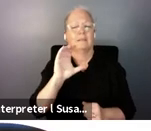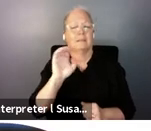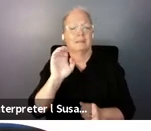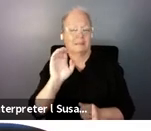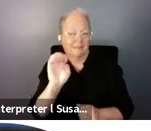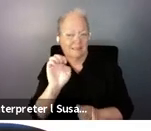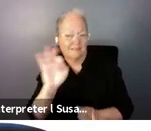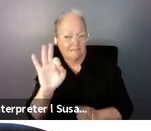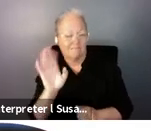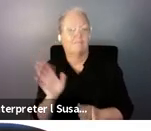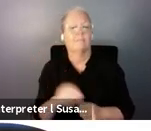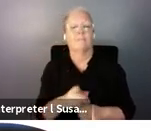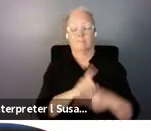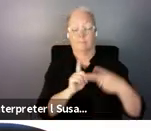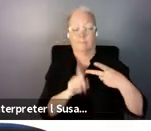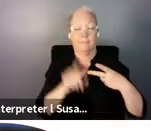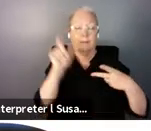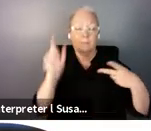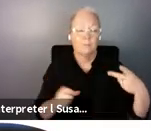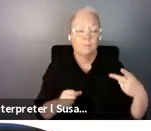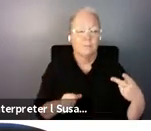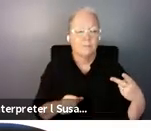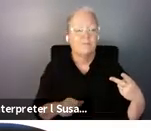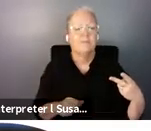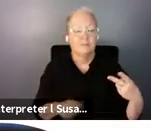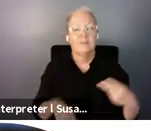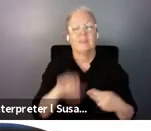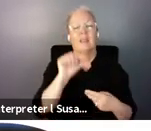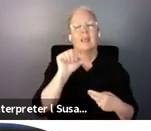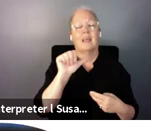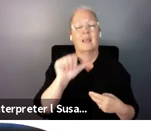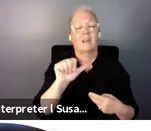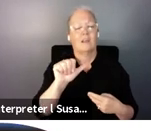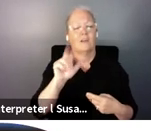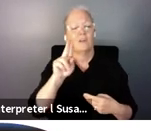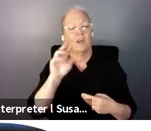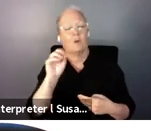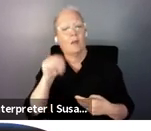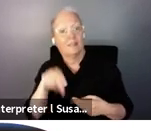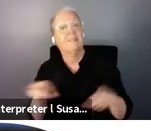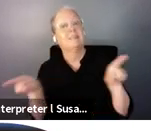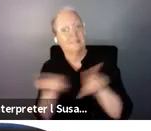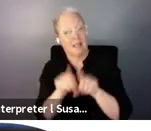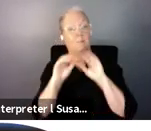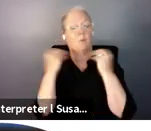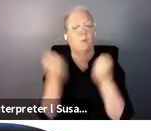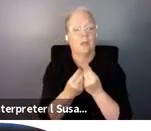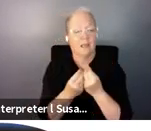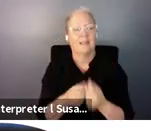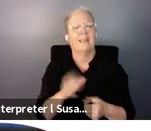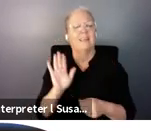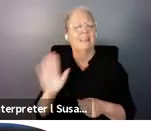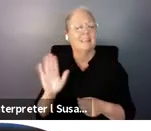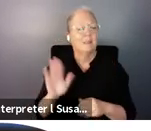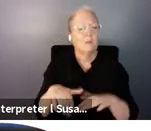Second of all, we'll be having Aaron Greenberg from UNICEF 2 and he's the regional advisor for child protection in Europe